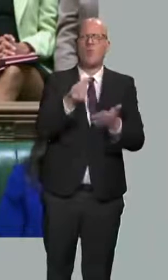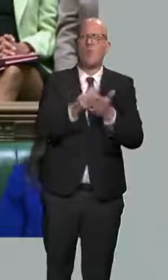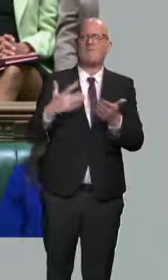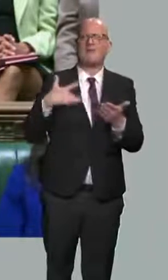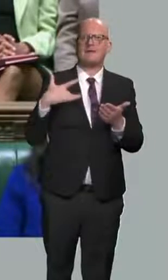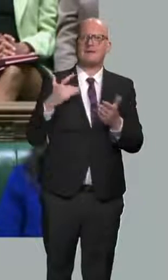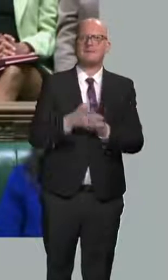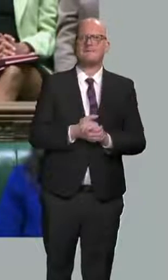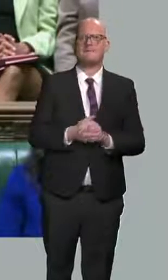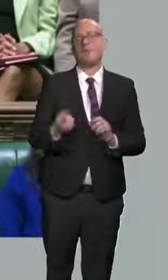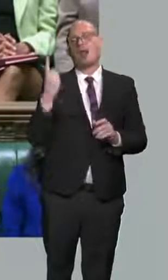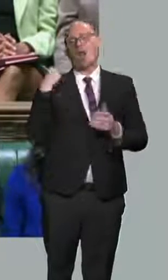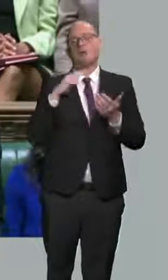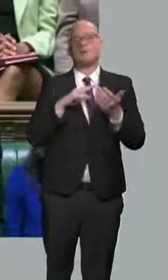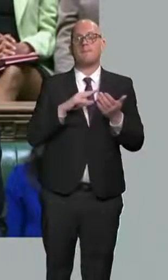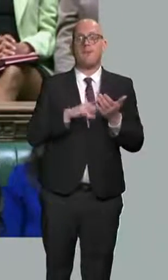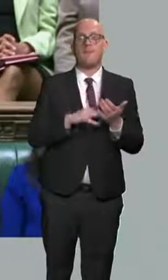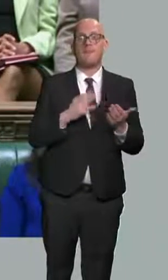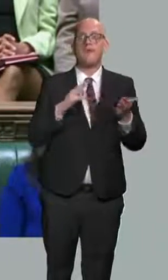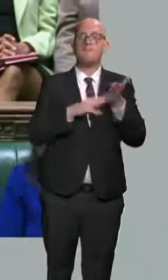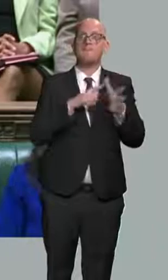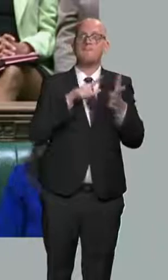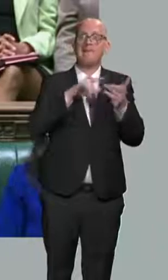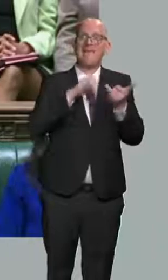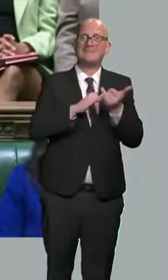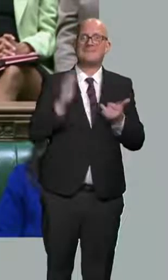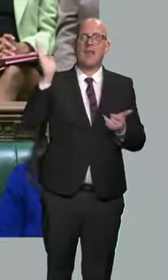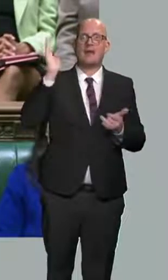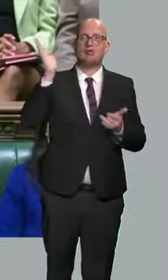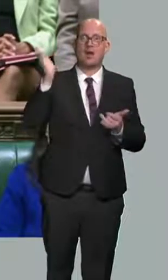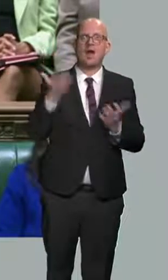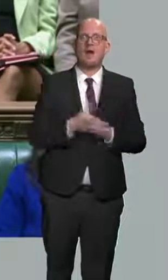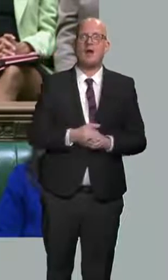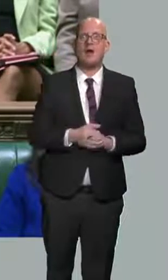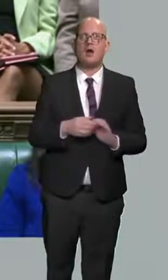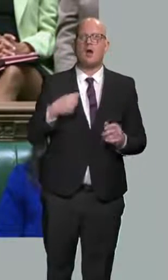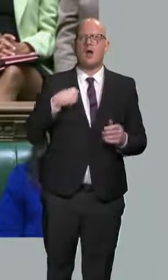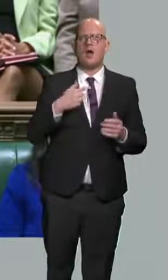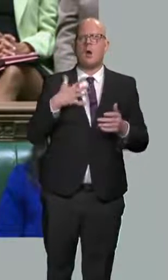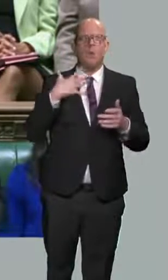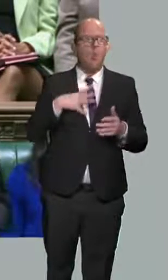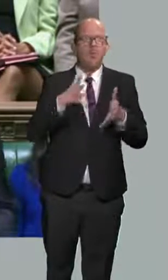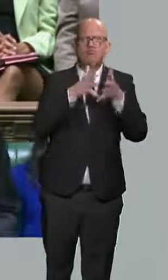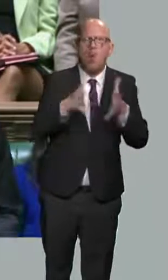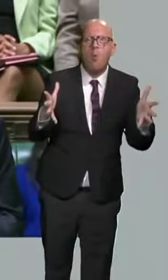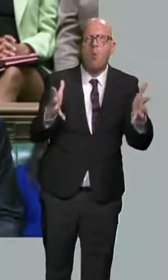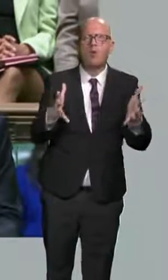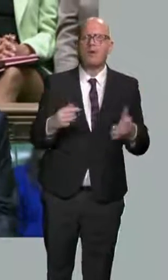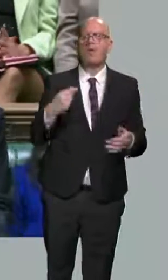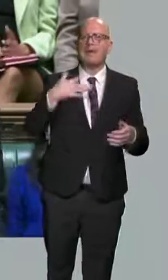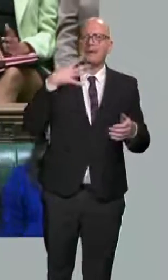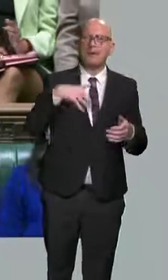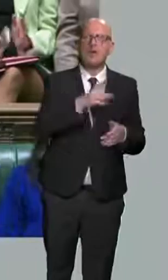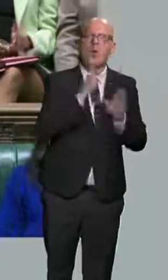as I set out in last month's May's lecture, to lift our growth and productivity, we need the private sector to train more, invest more and